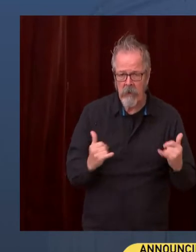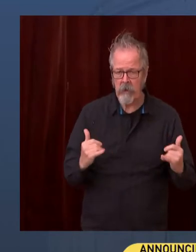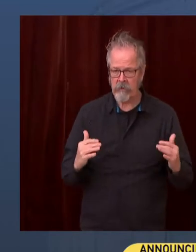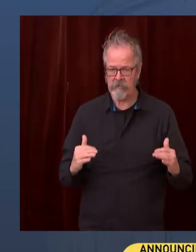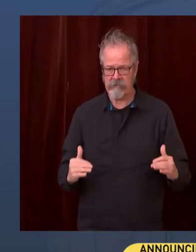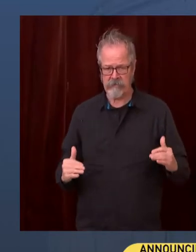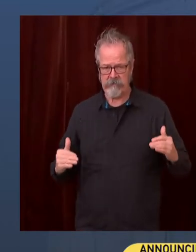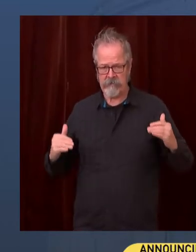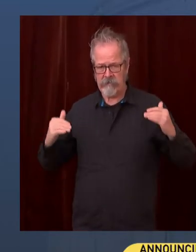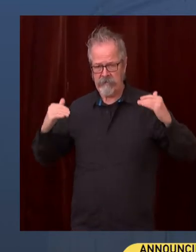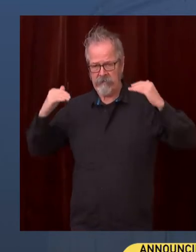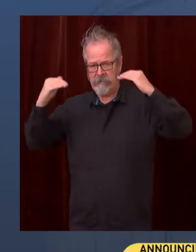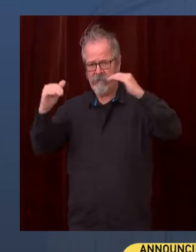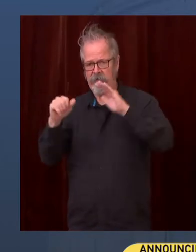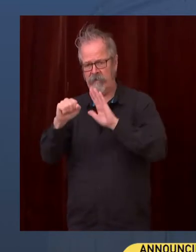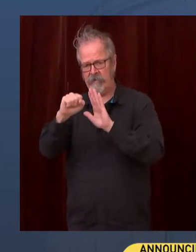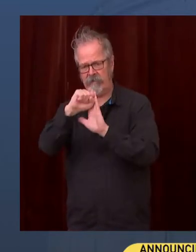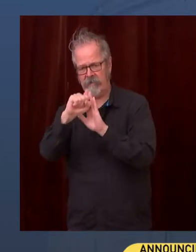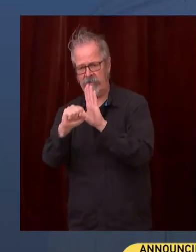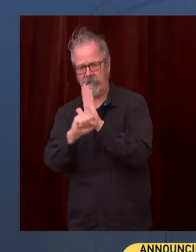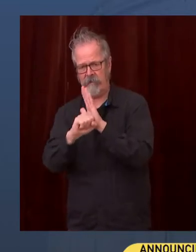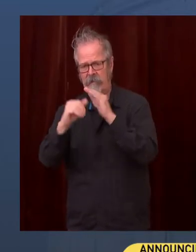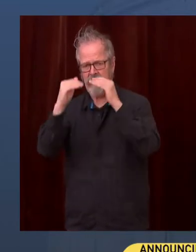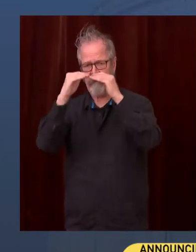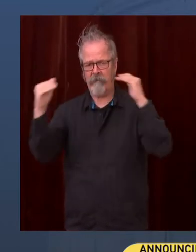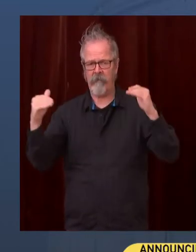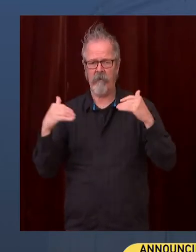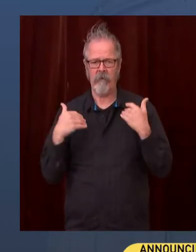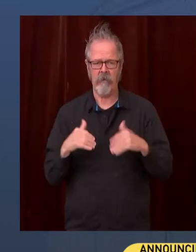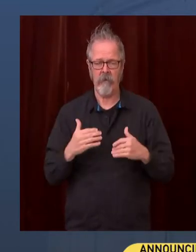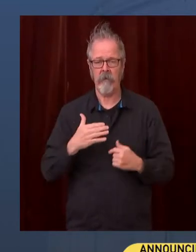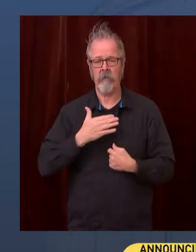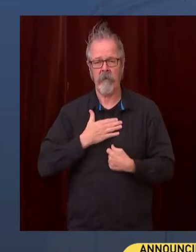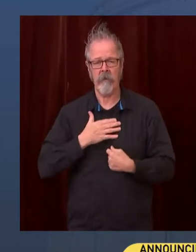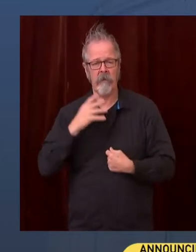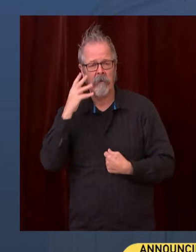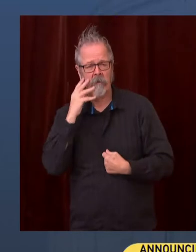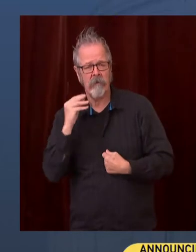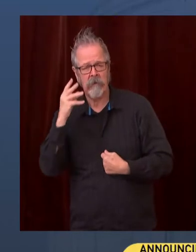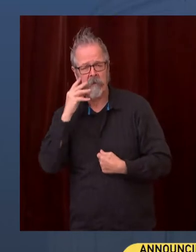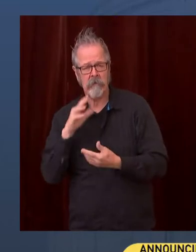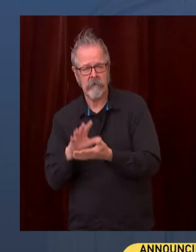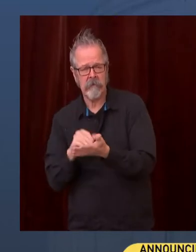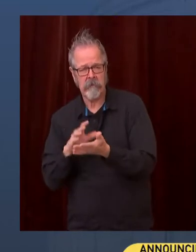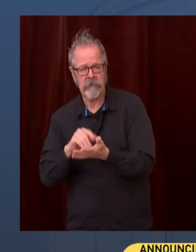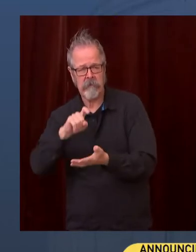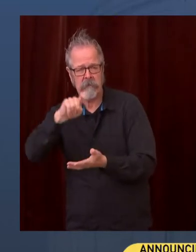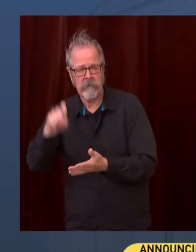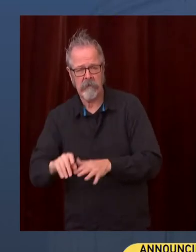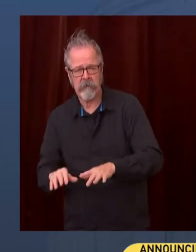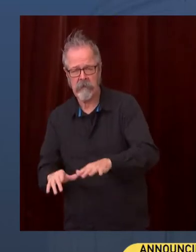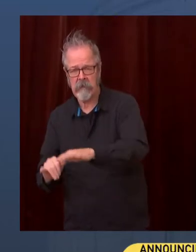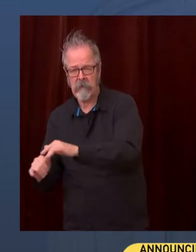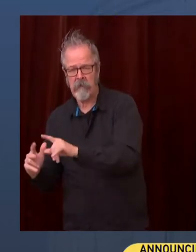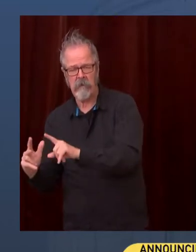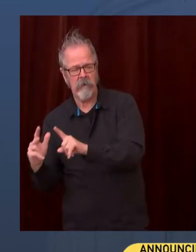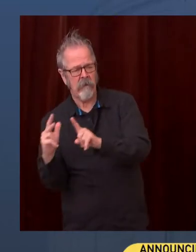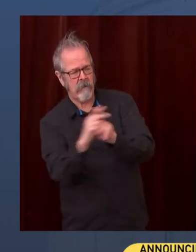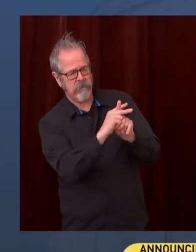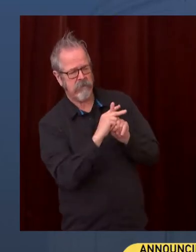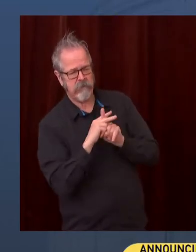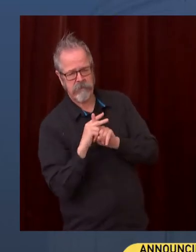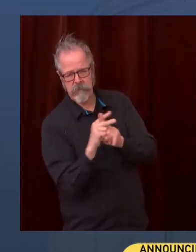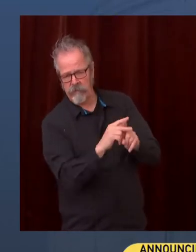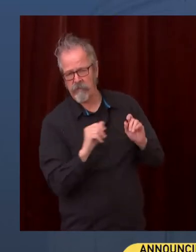relationships and those ability to bring people together to the state of Washington. Innovation, engagement,